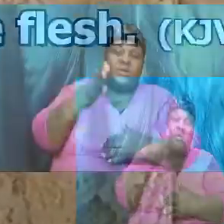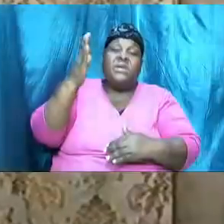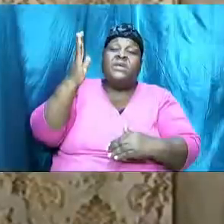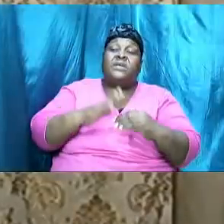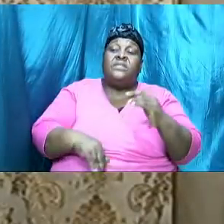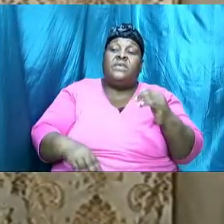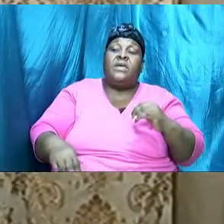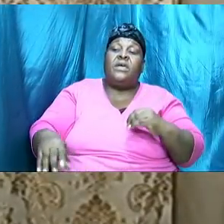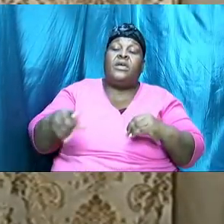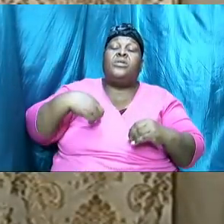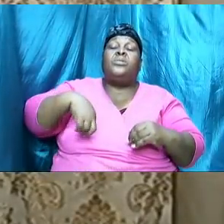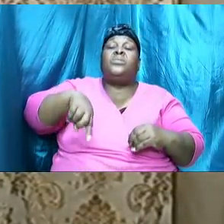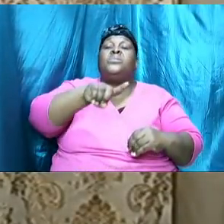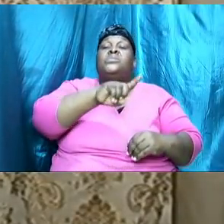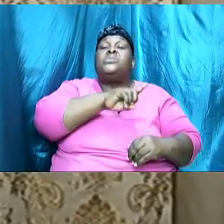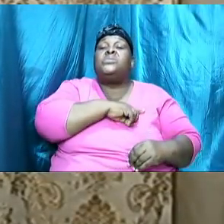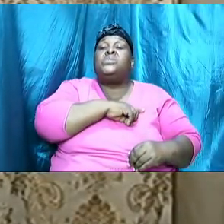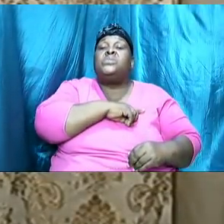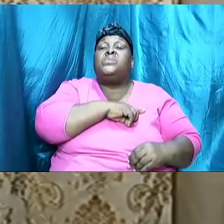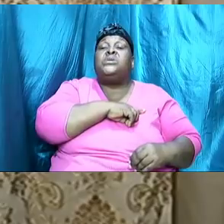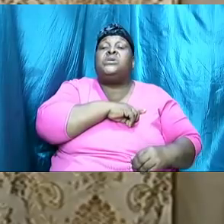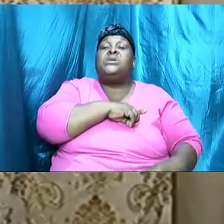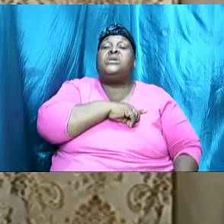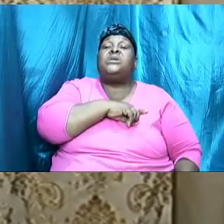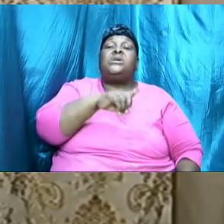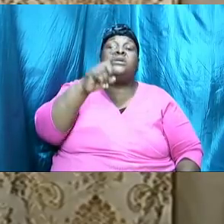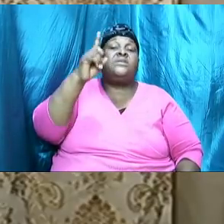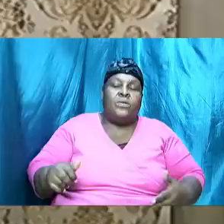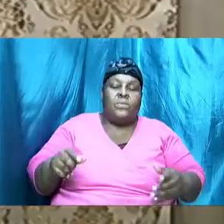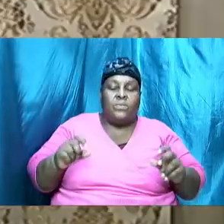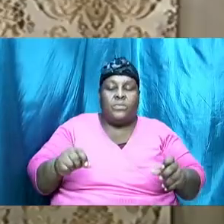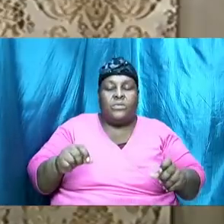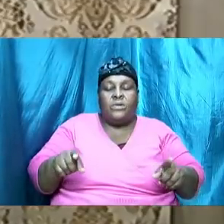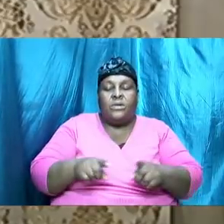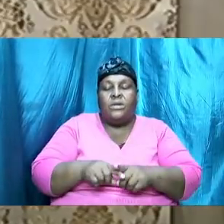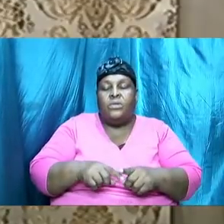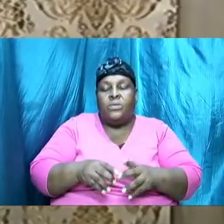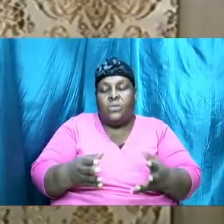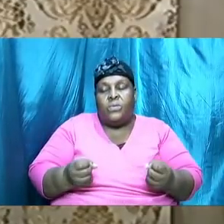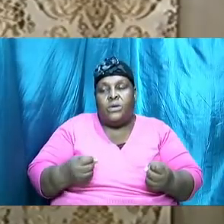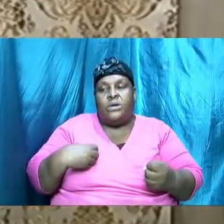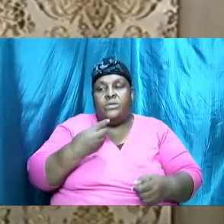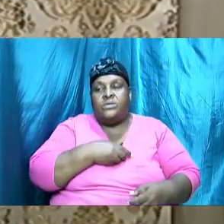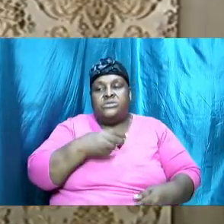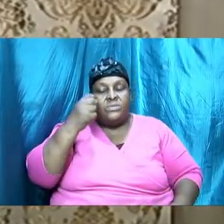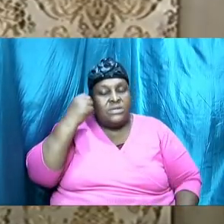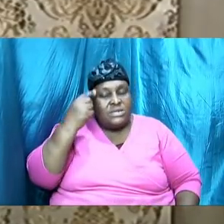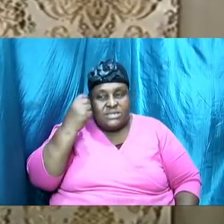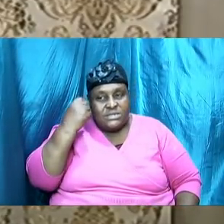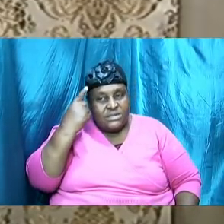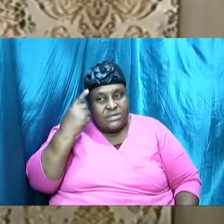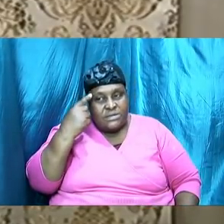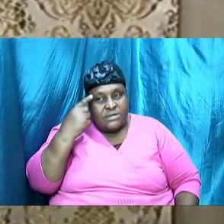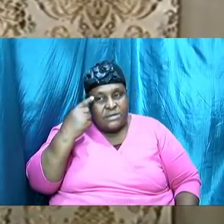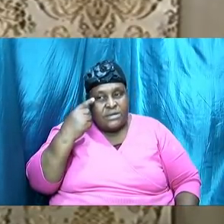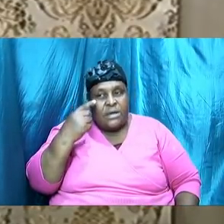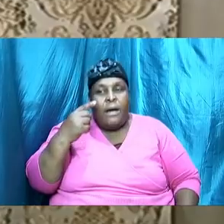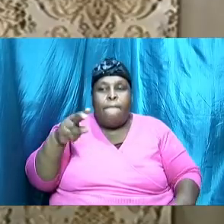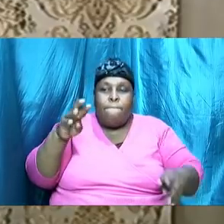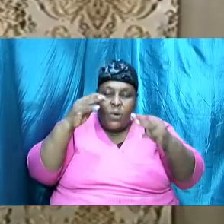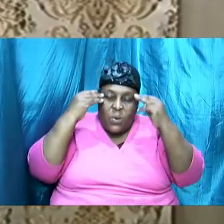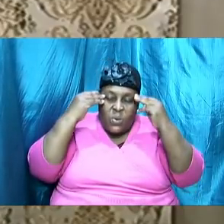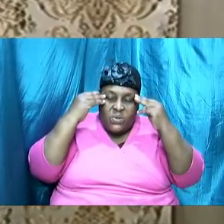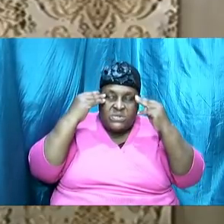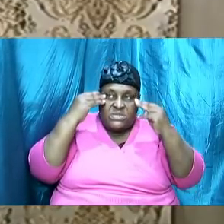we dare to think understand that Moses